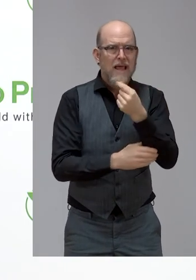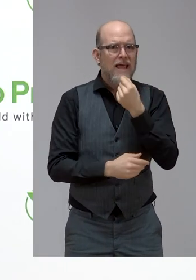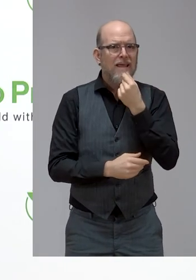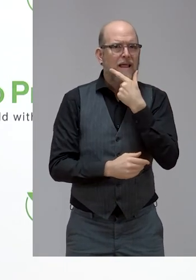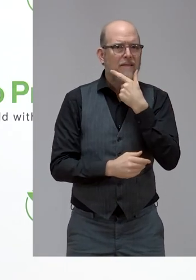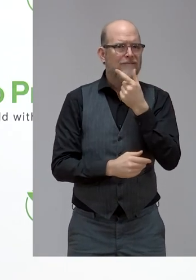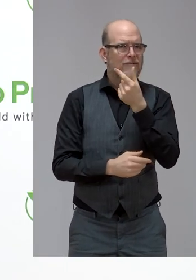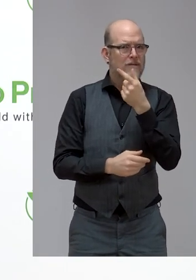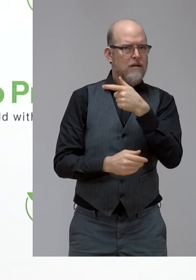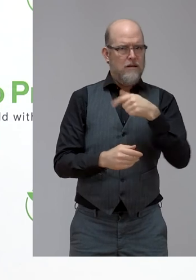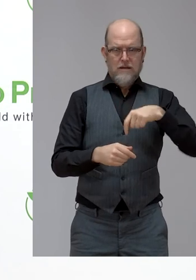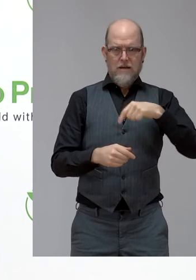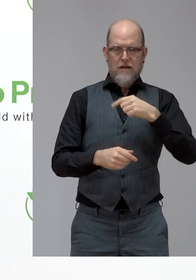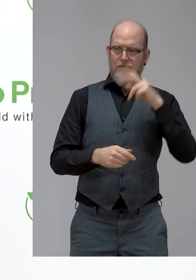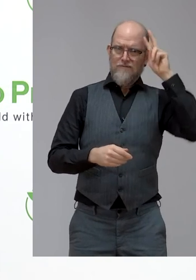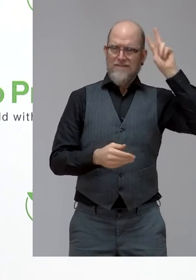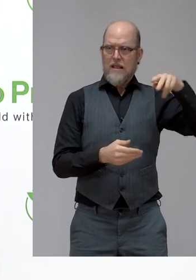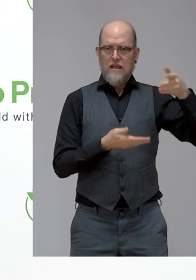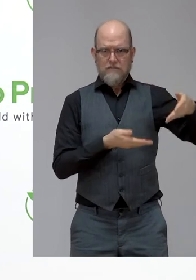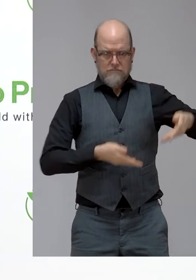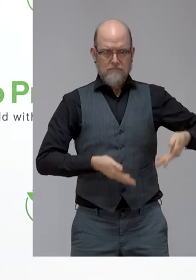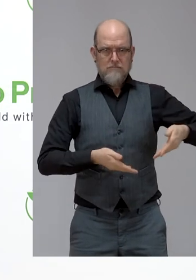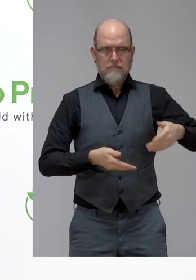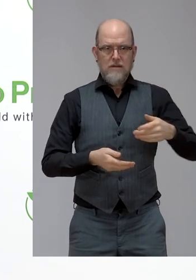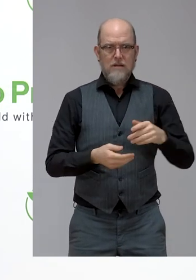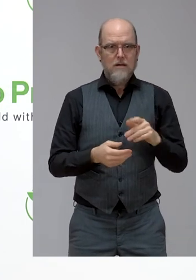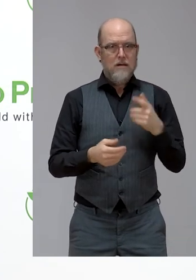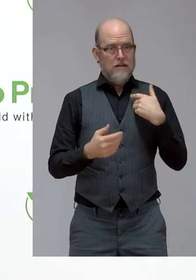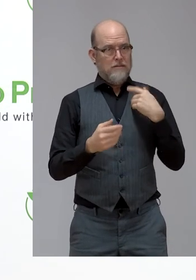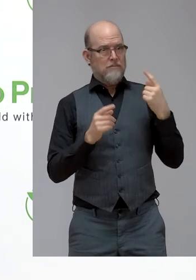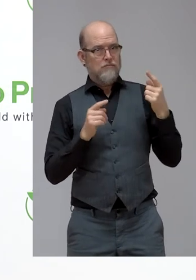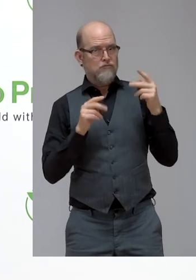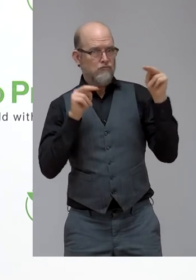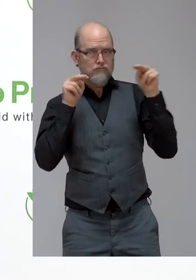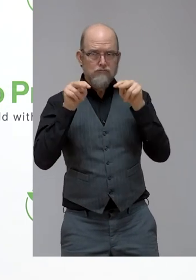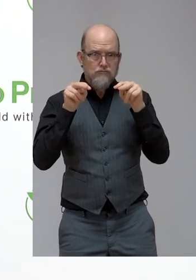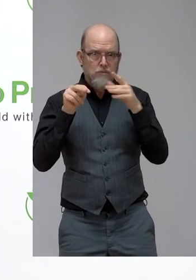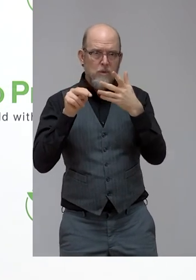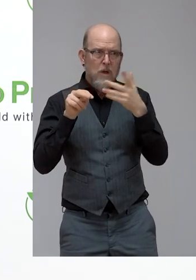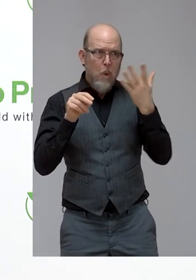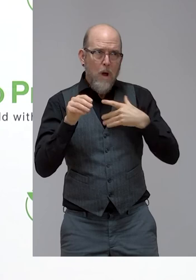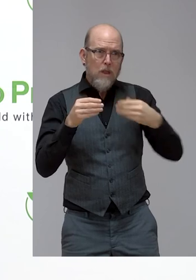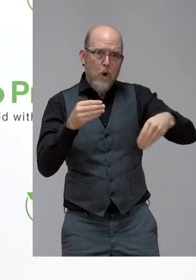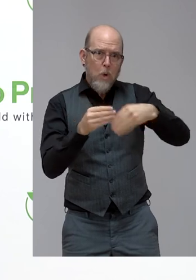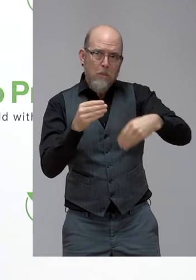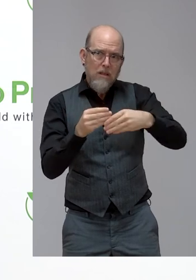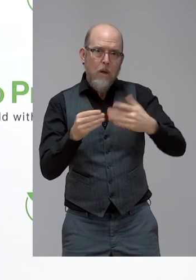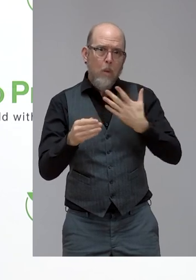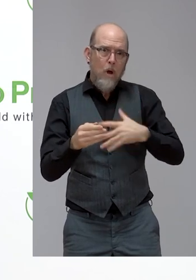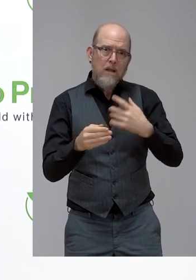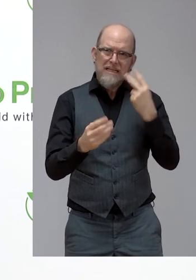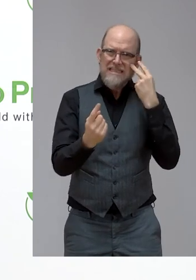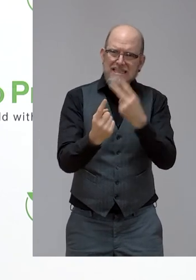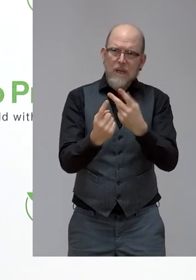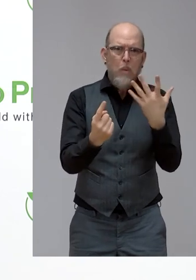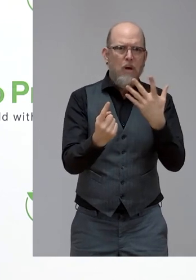Anything that you want to add? Anything that might be a little more elaboration when you saw what had been